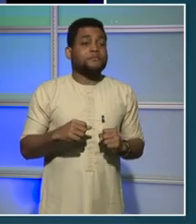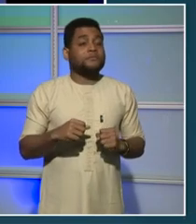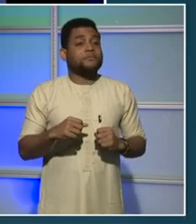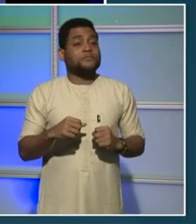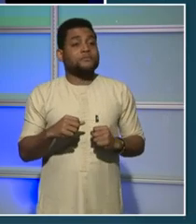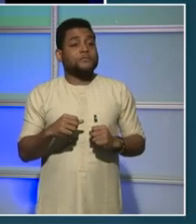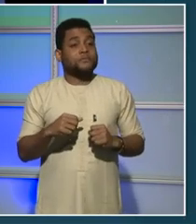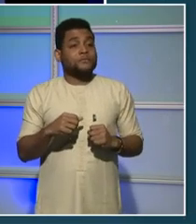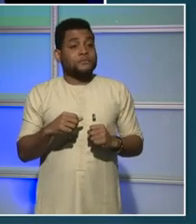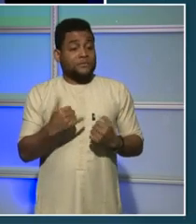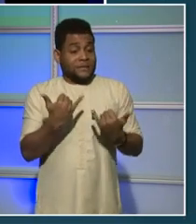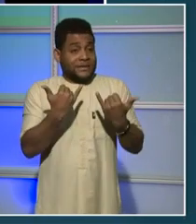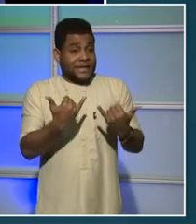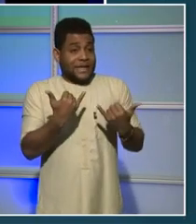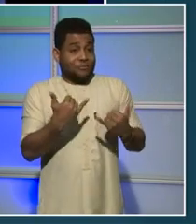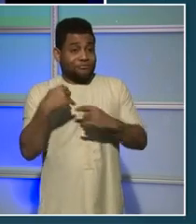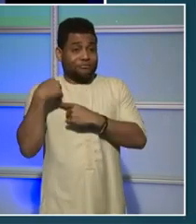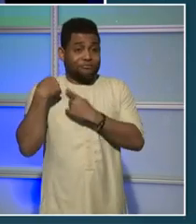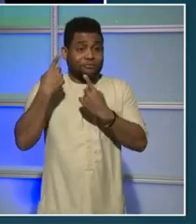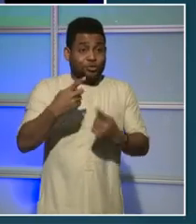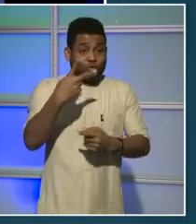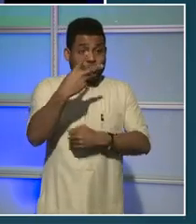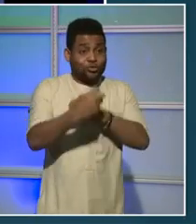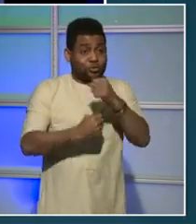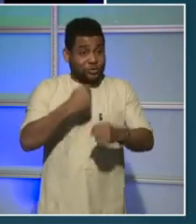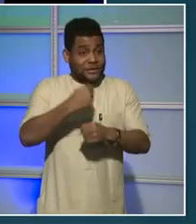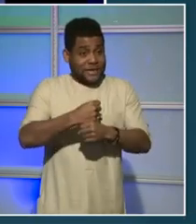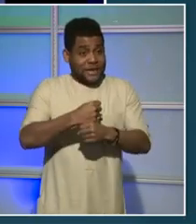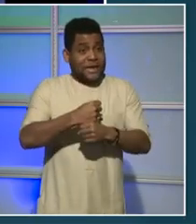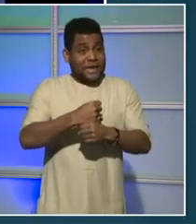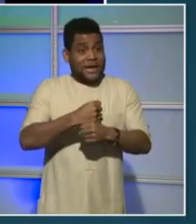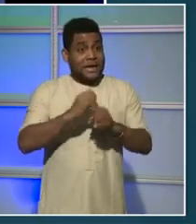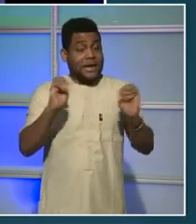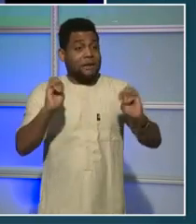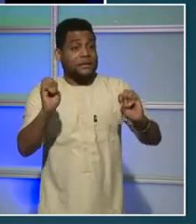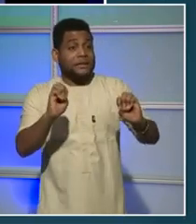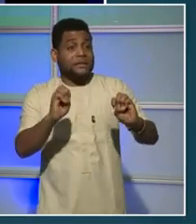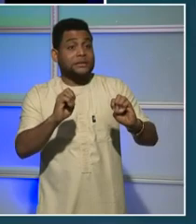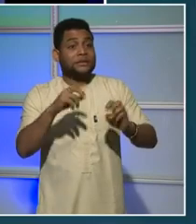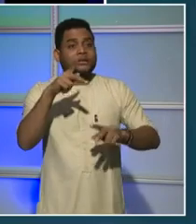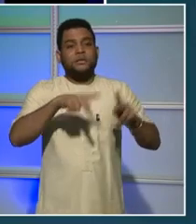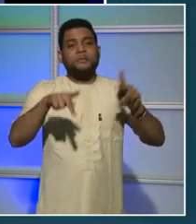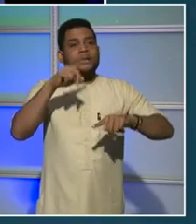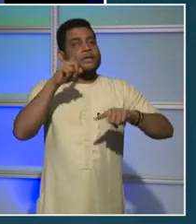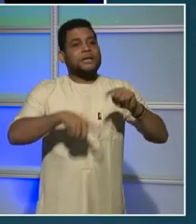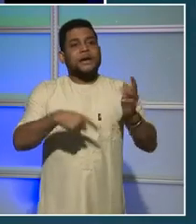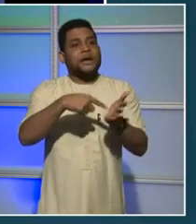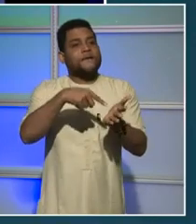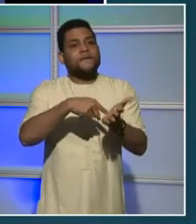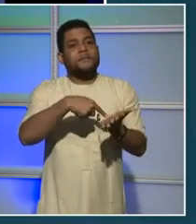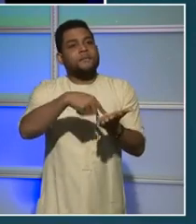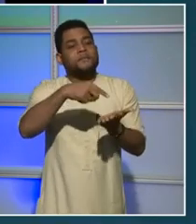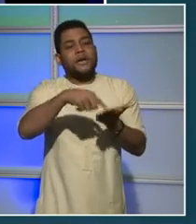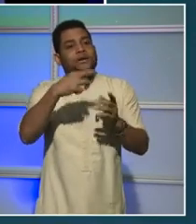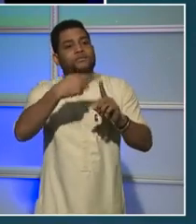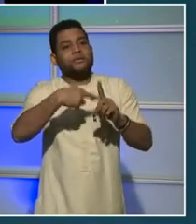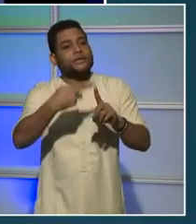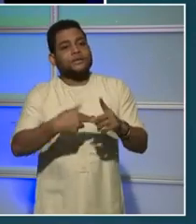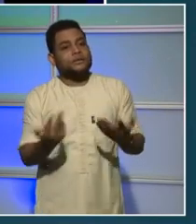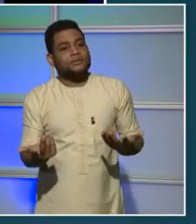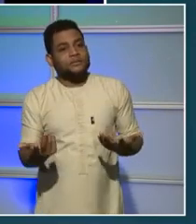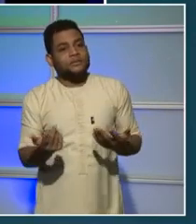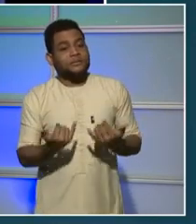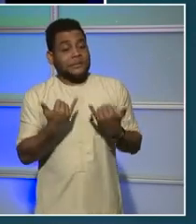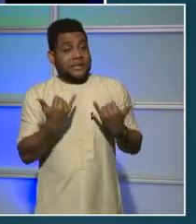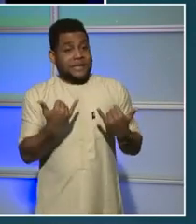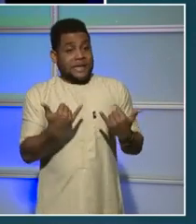certainly a two-year emergency, made it impossible for people to pay their rent. And that's why getting out, better than most